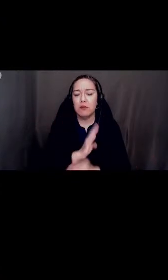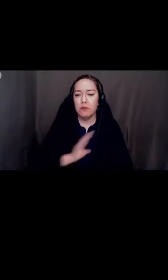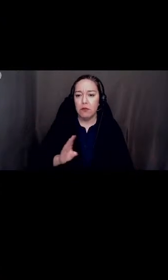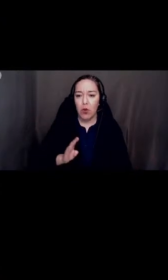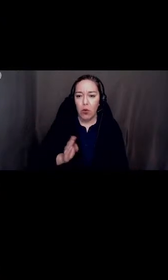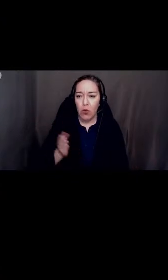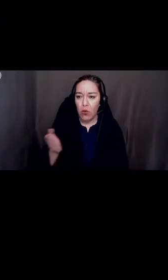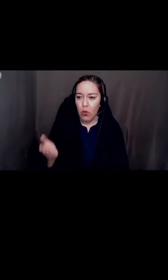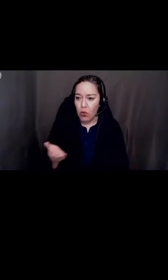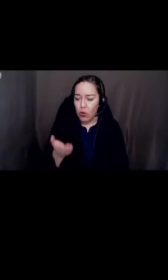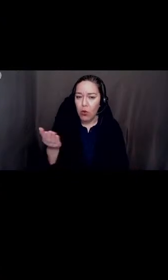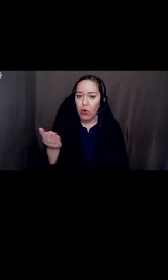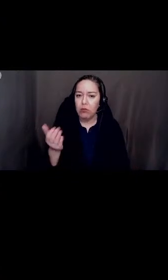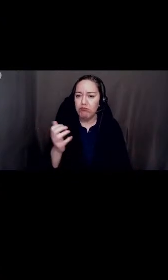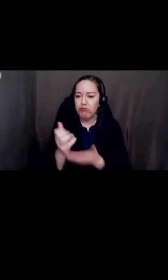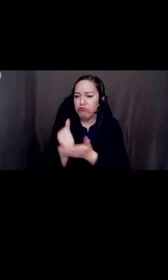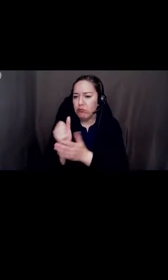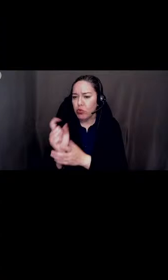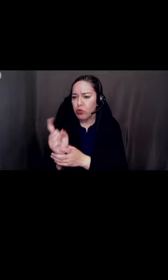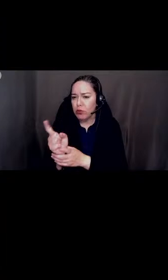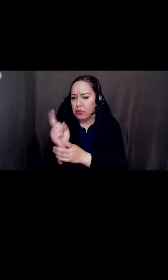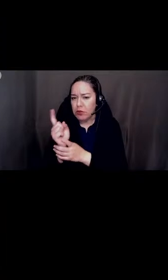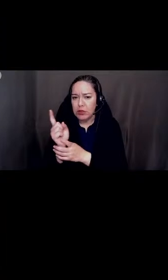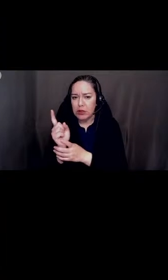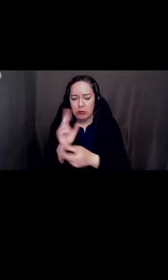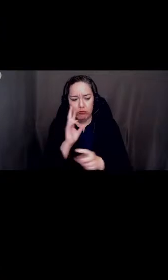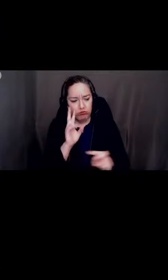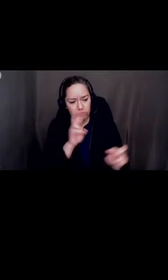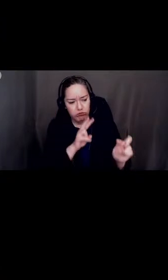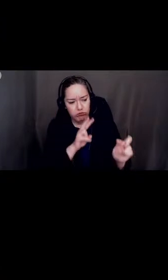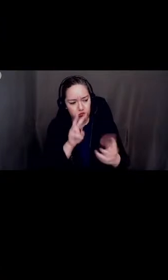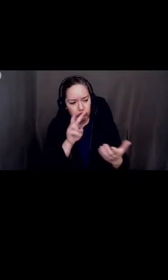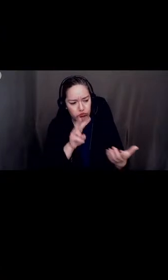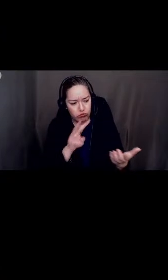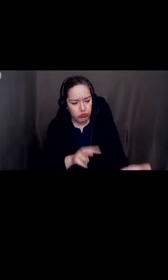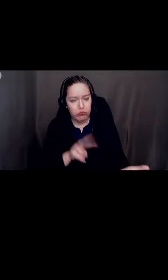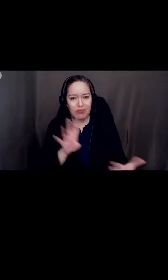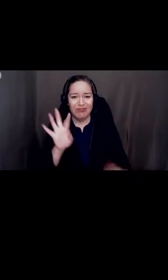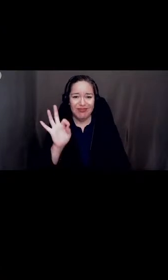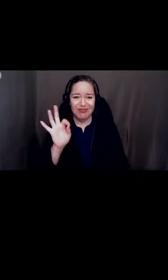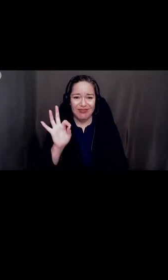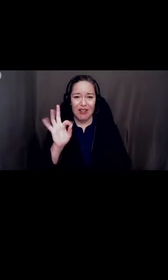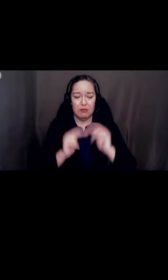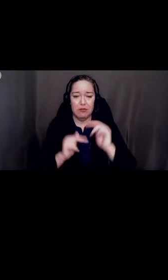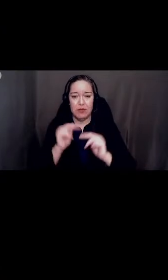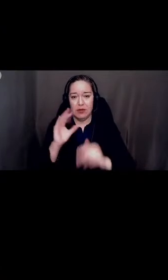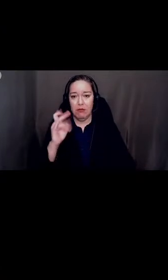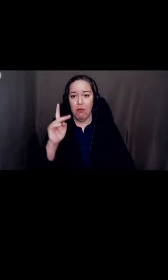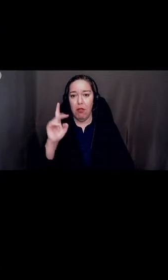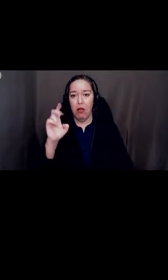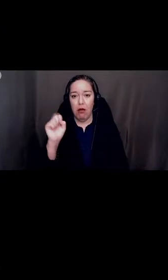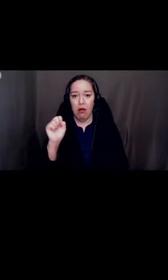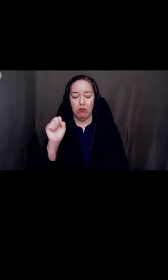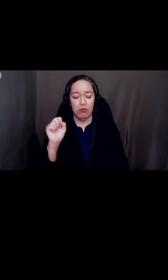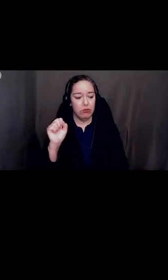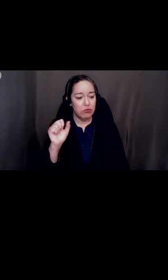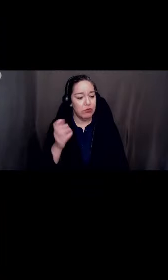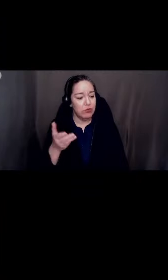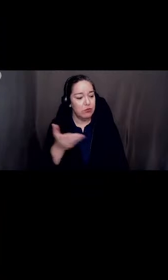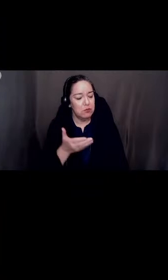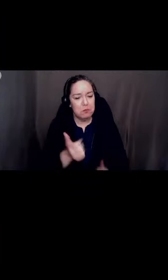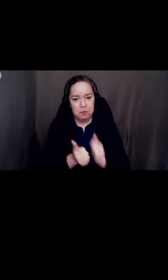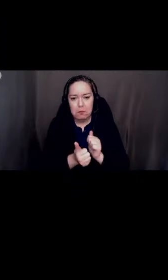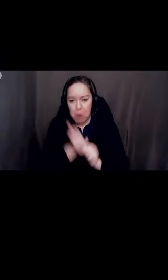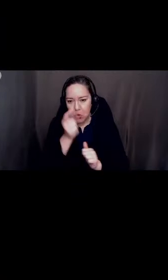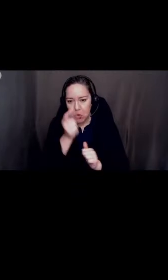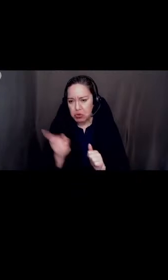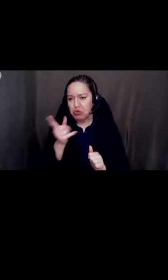you could take maybe a minute and look at the nine building blocks there. I know most of you are familiar